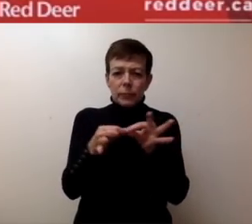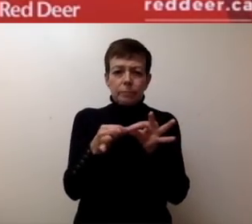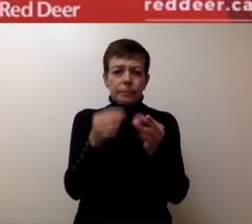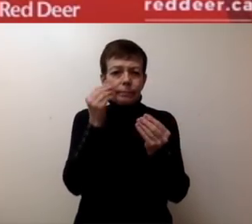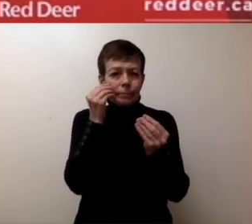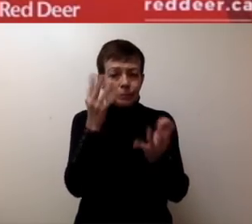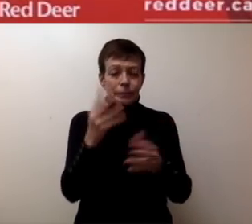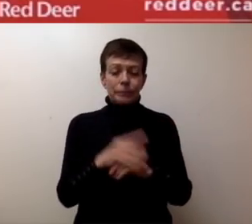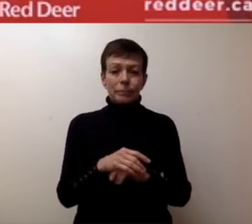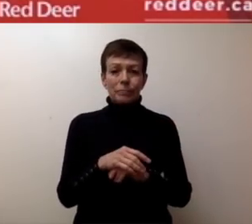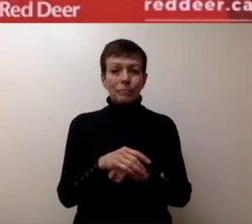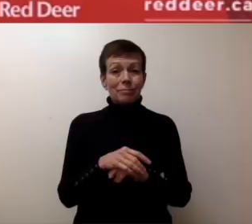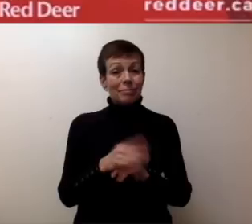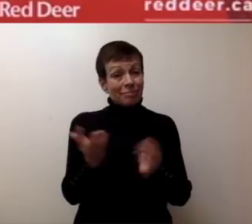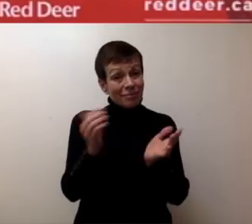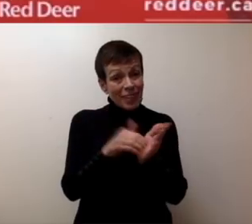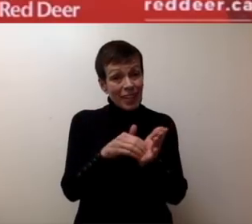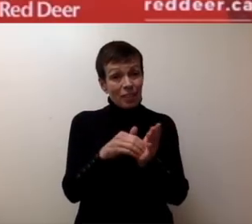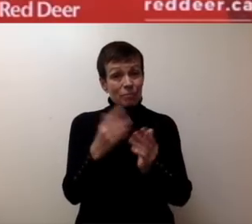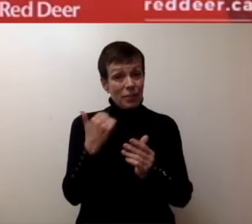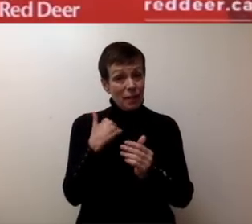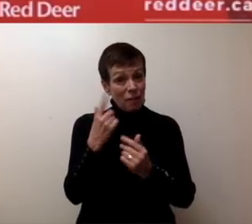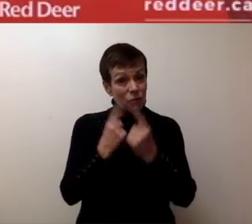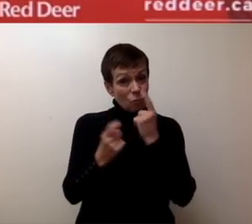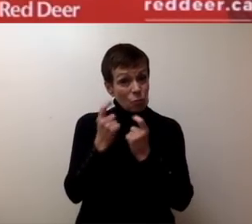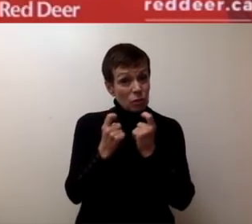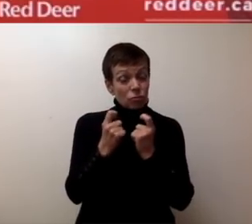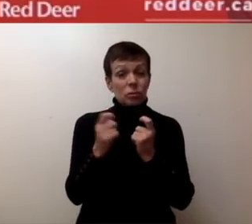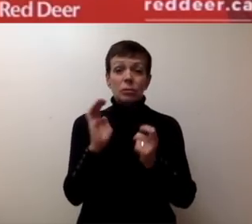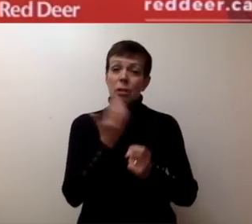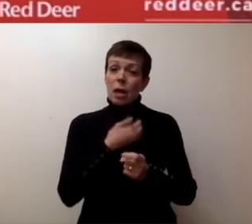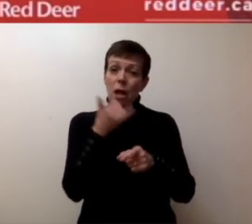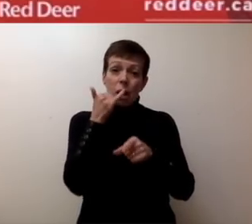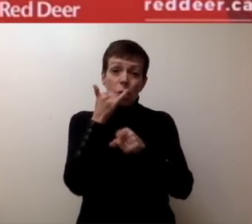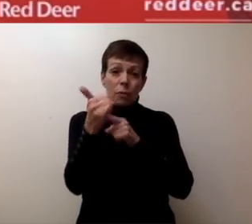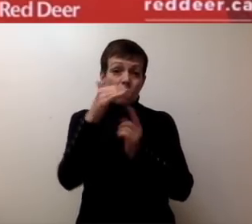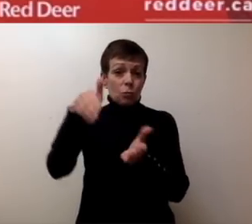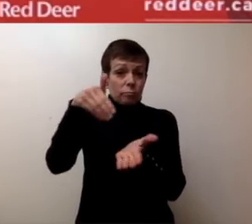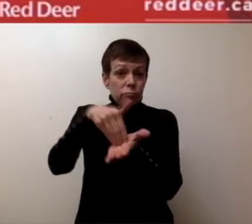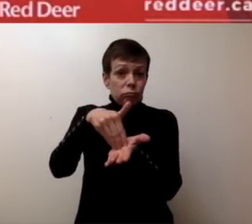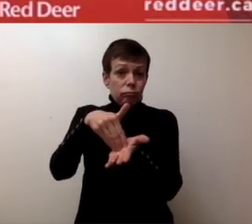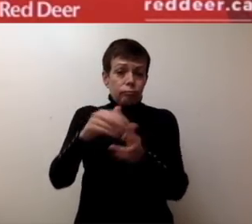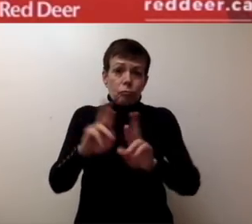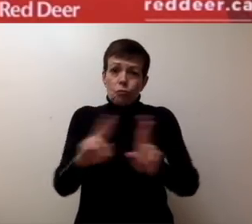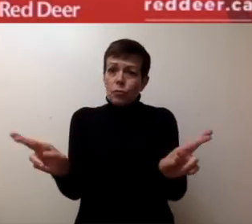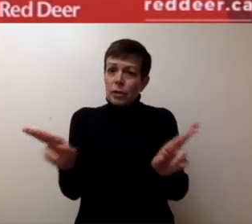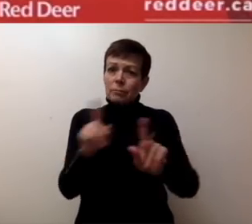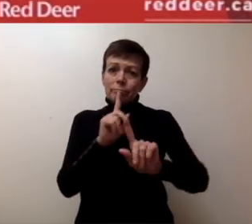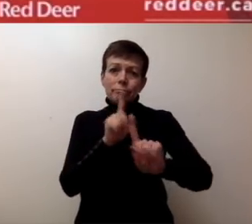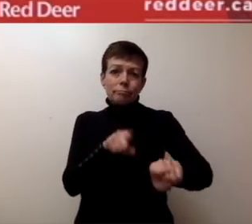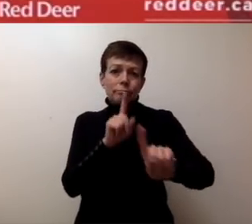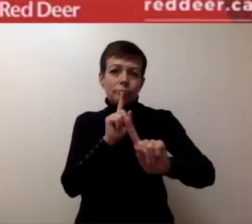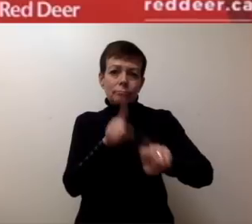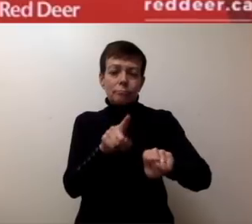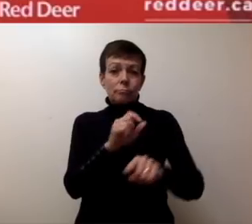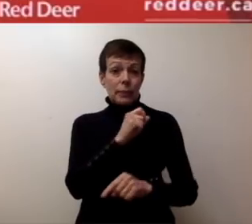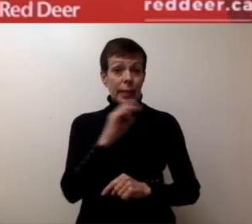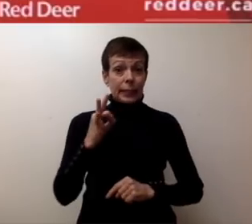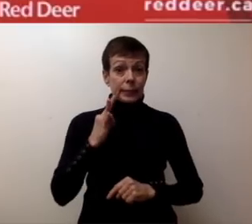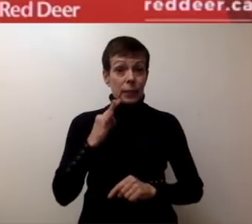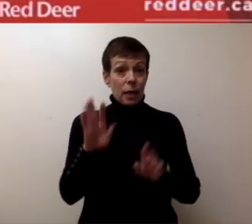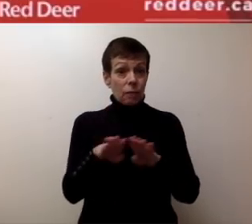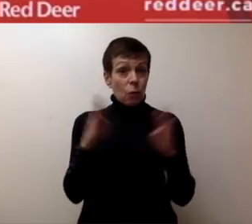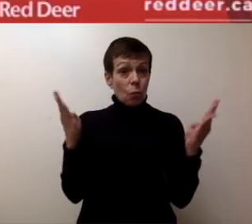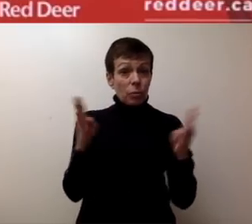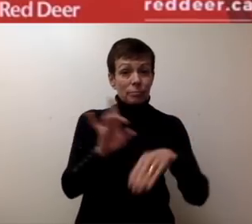always, if you have questions, our call centre is ready to help. Our City of Red Deer staff are there from 8am until 8pm,